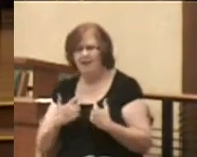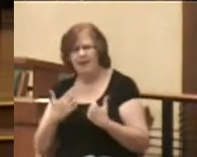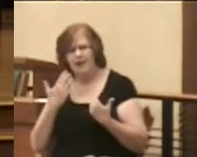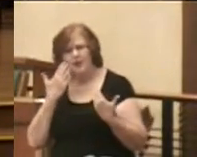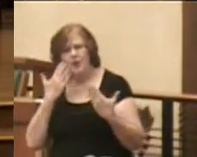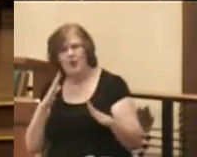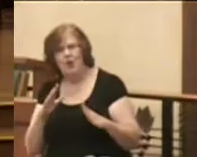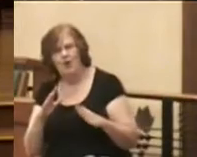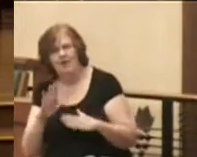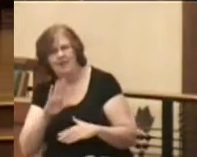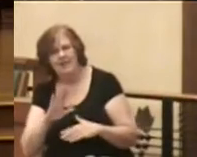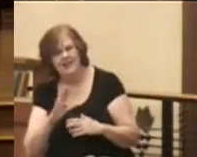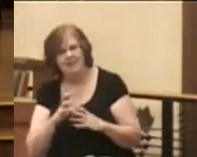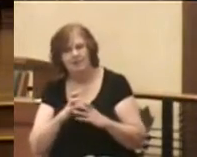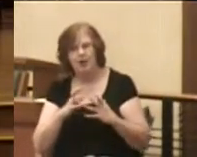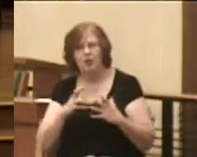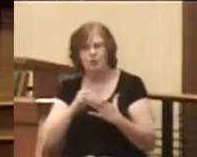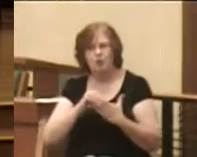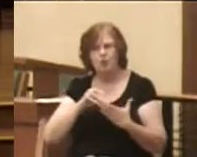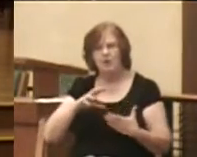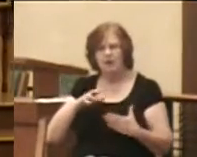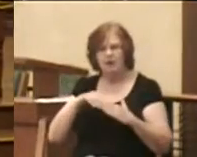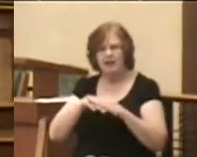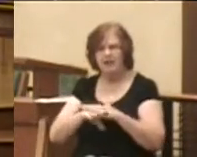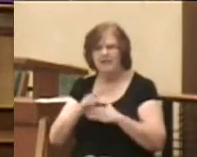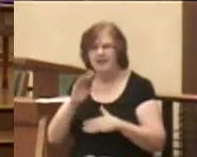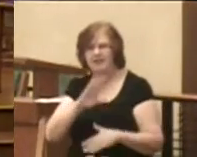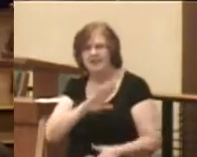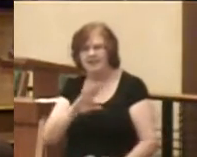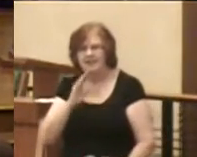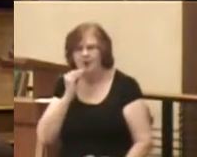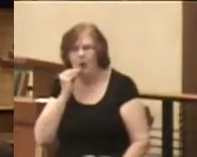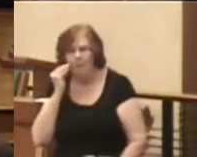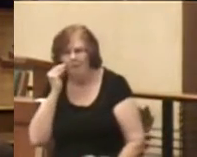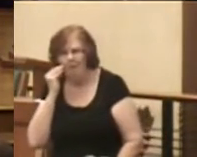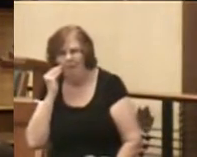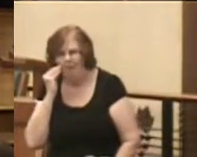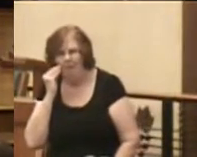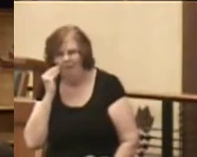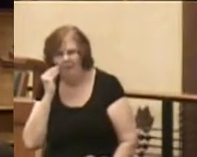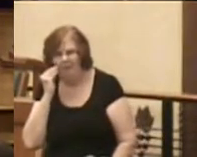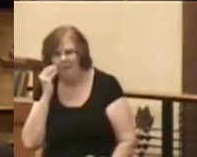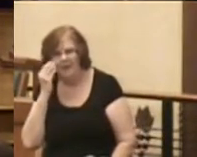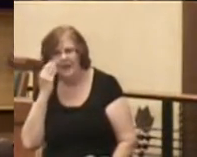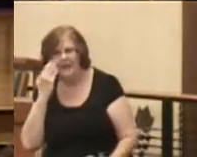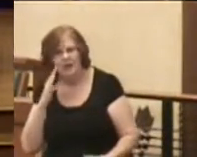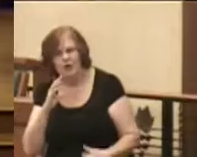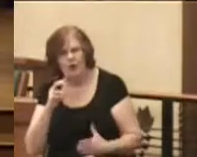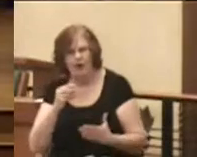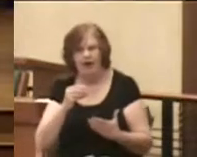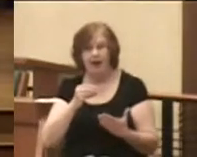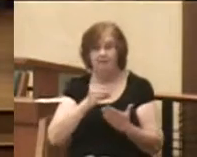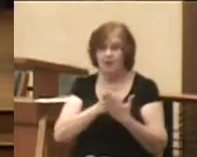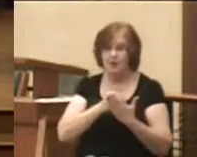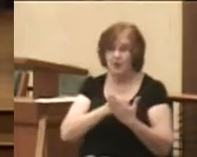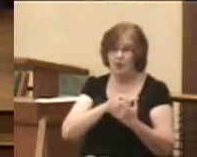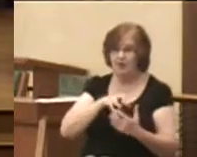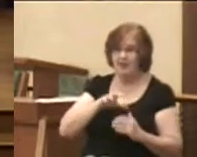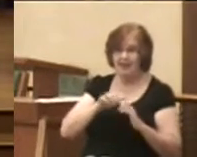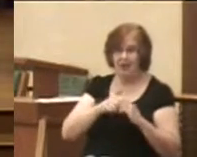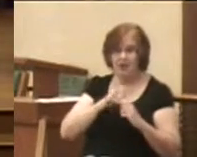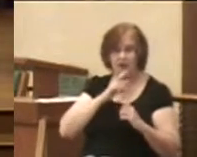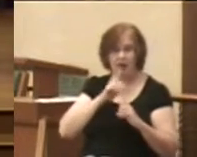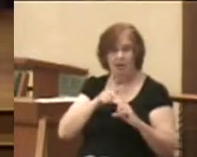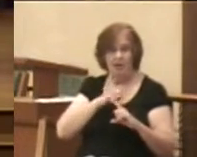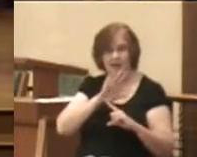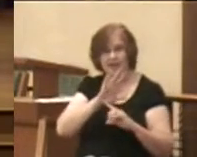not know of his great riches by walking into his home. You would know of his great riches by talking to him